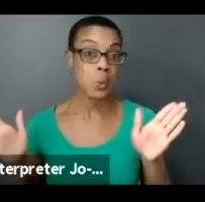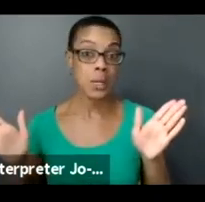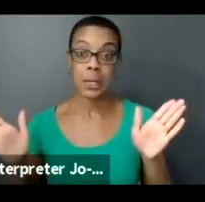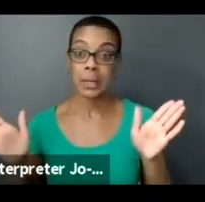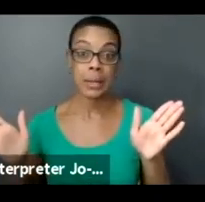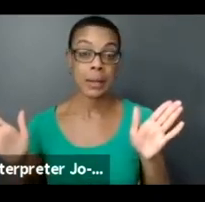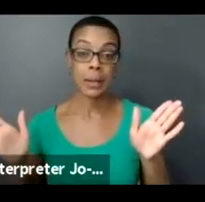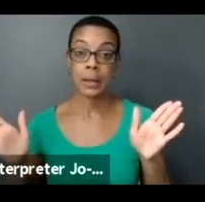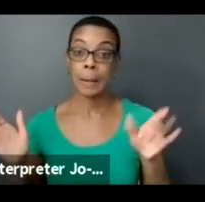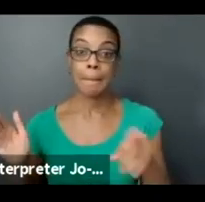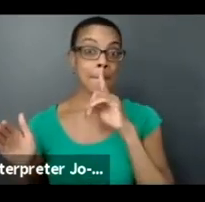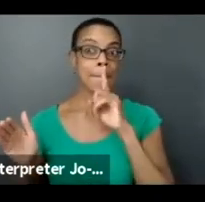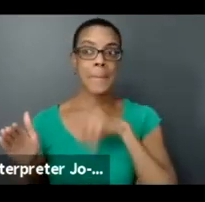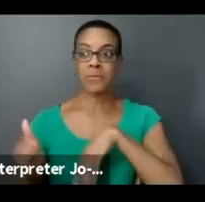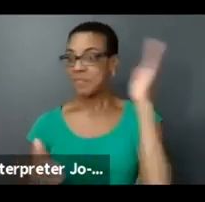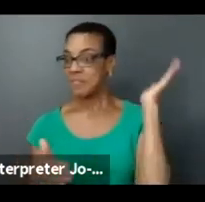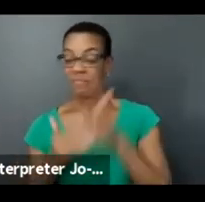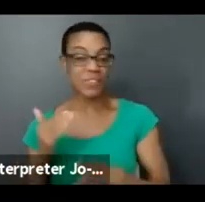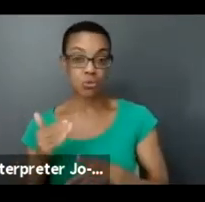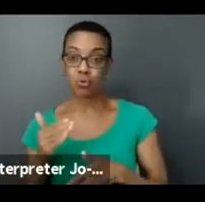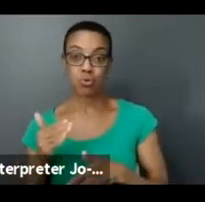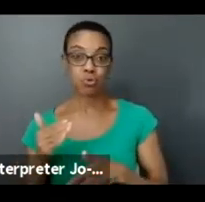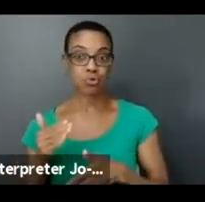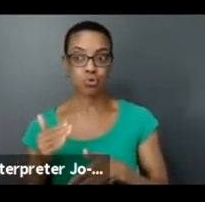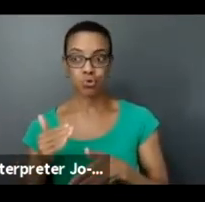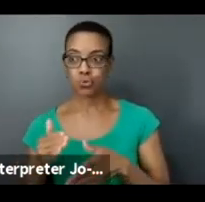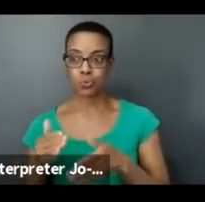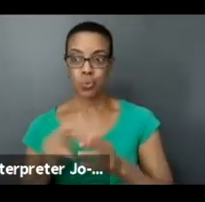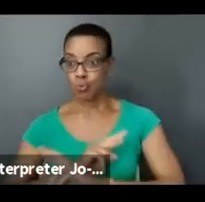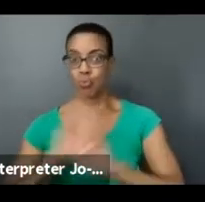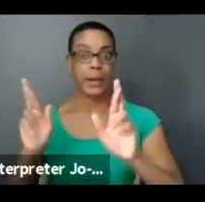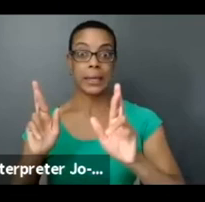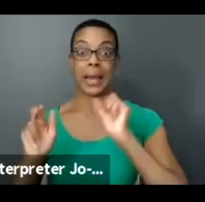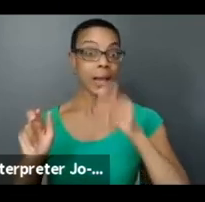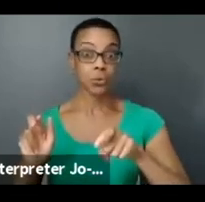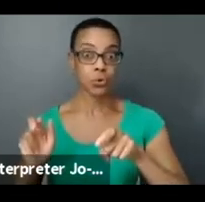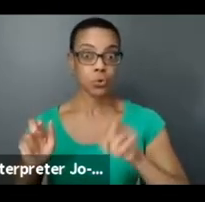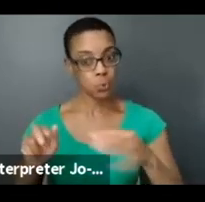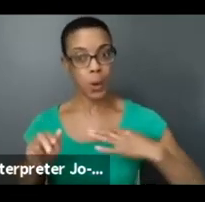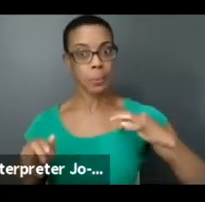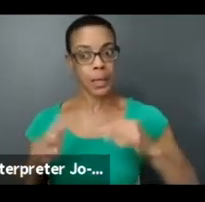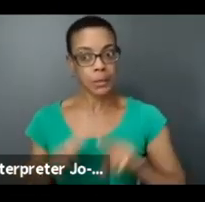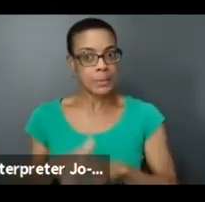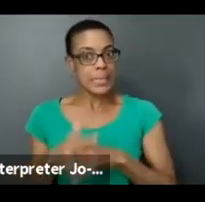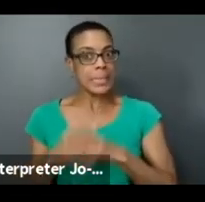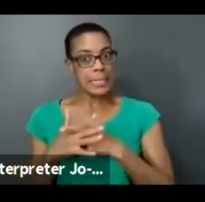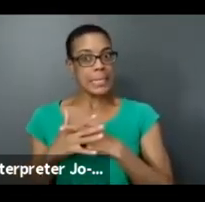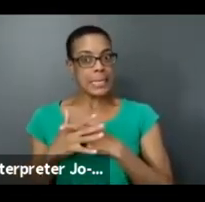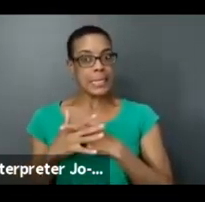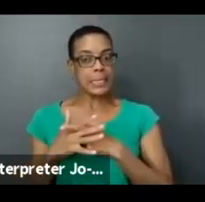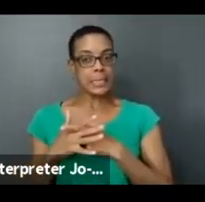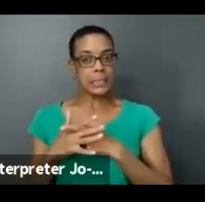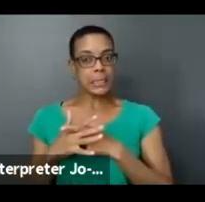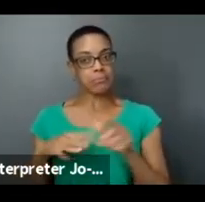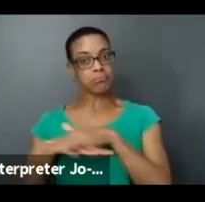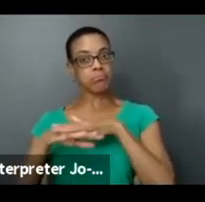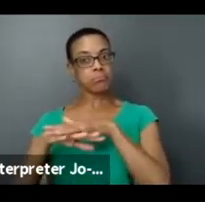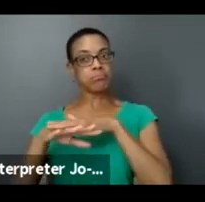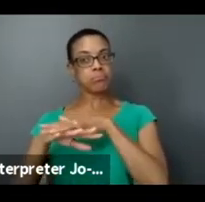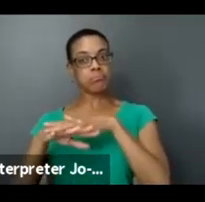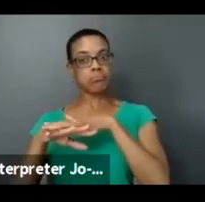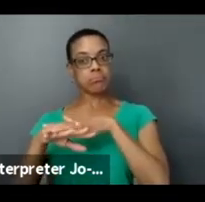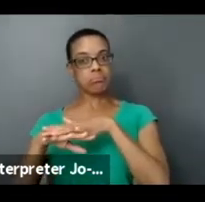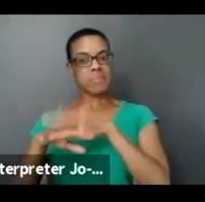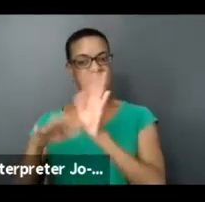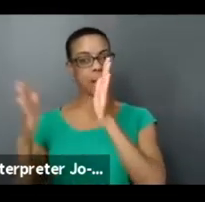that we fund, then you could apply, let's say, for the beginning stages, or you can apply for whatever part,